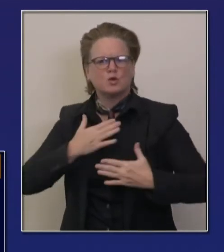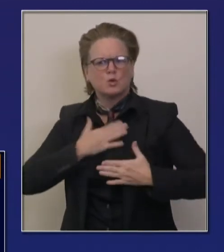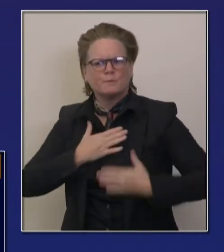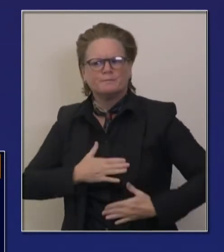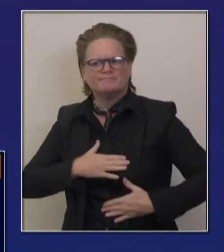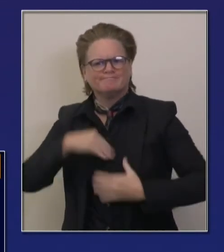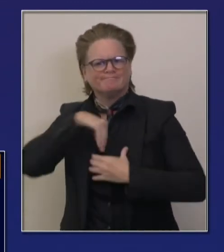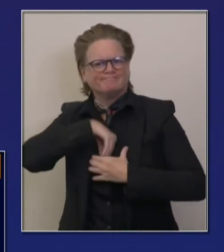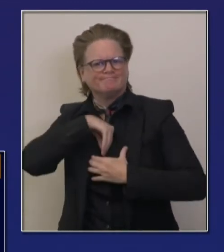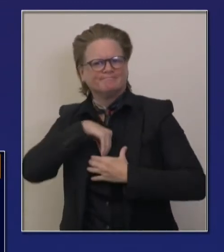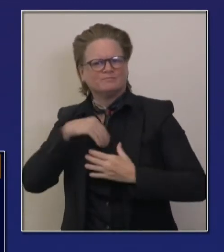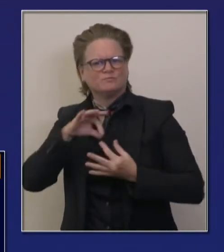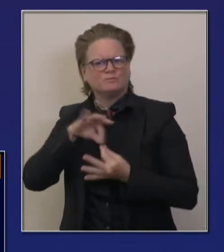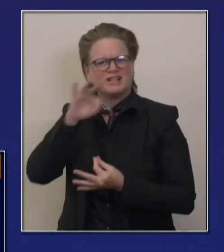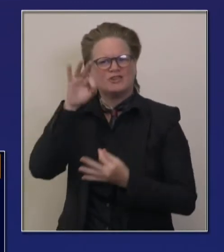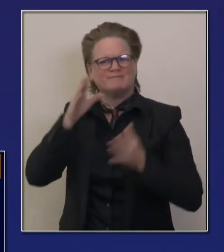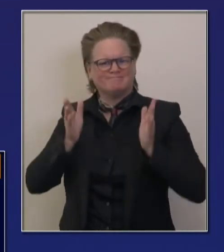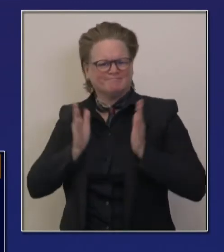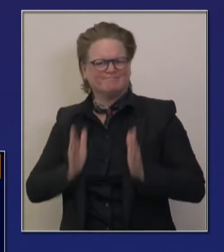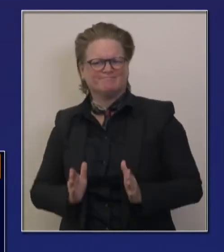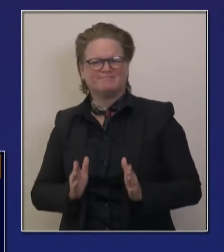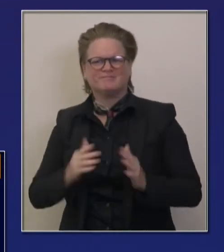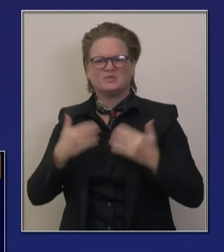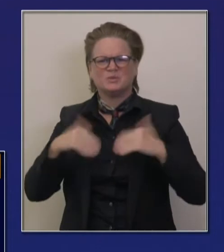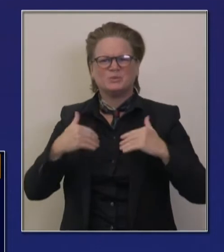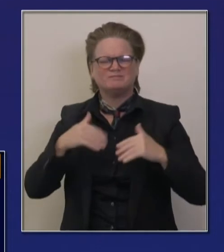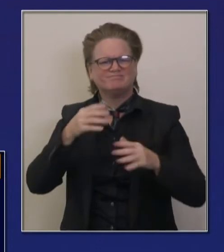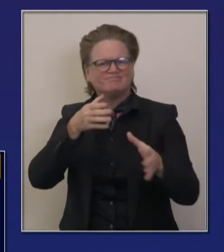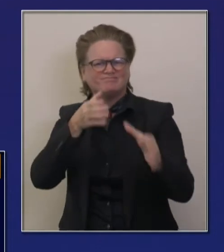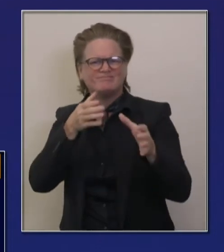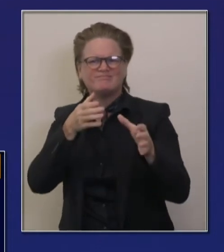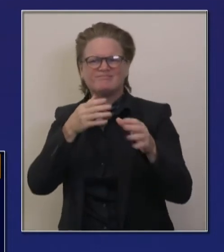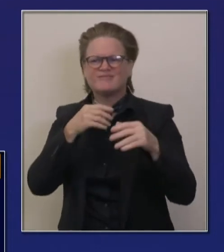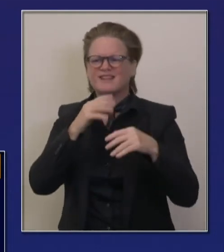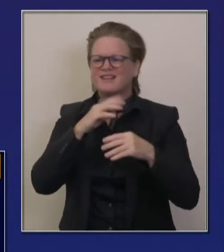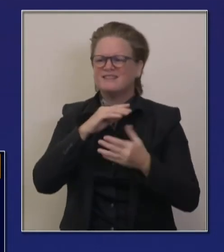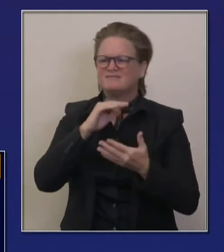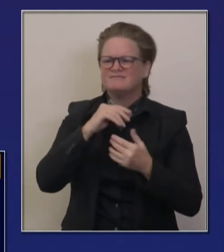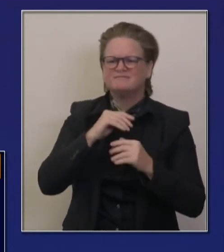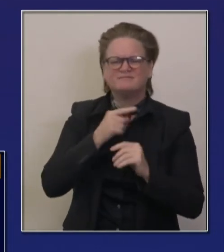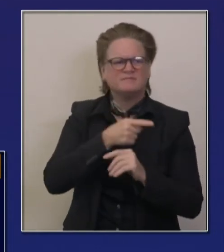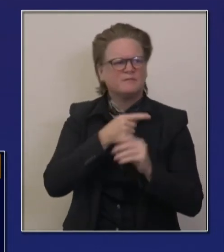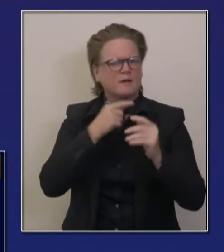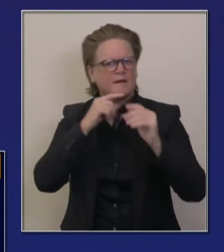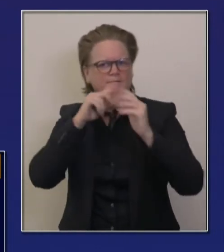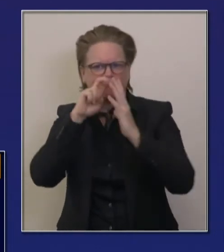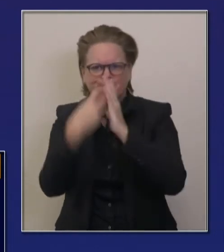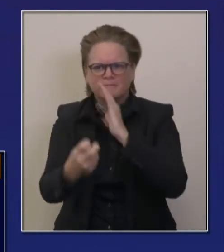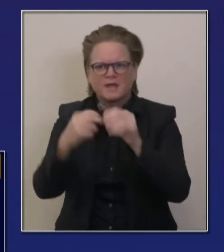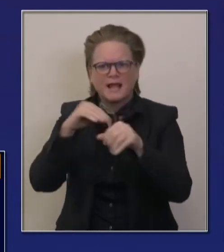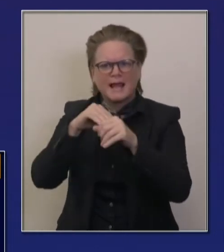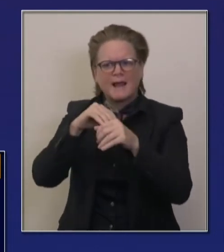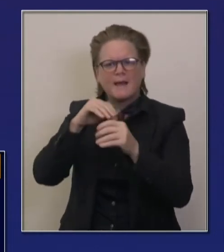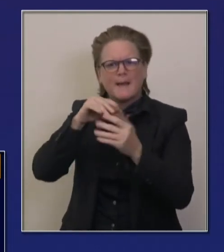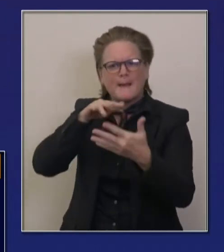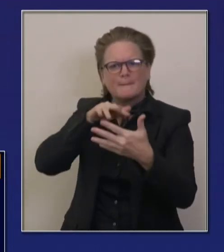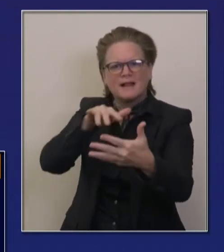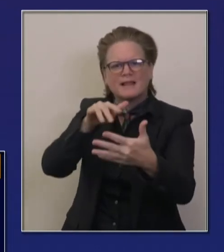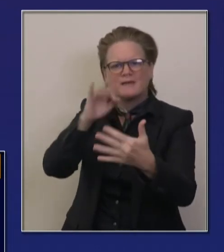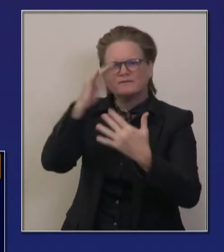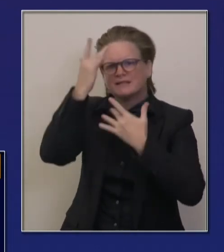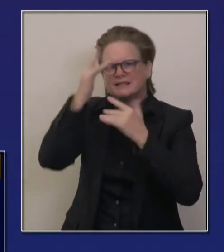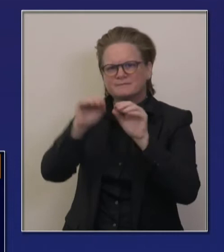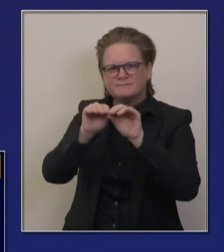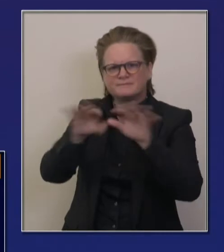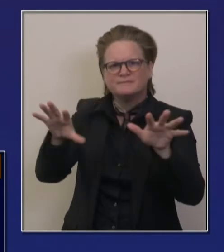has been very active in the fight, uh, to eliminate this pandemic, uh, to mitigate not just the spread of